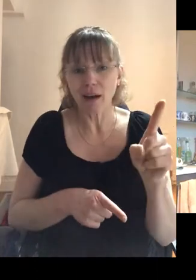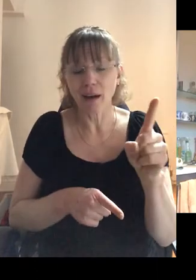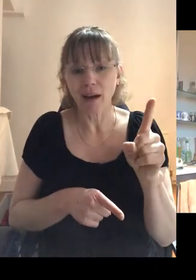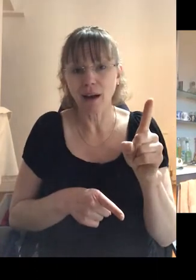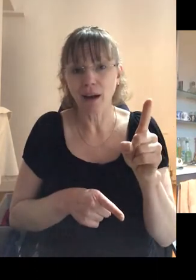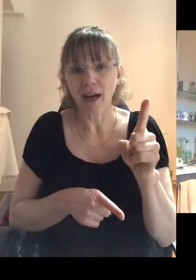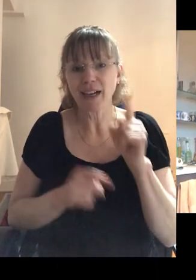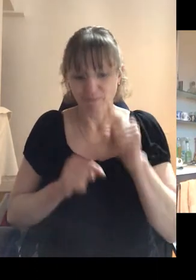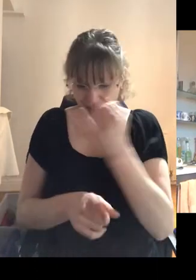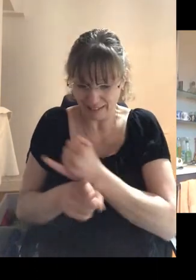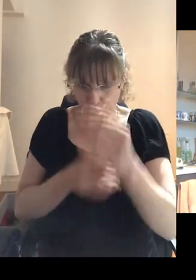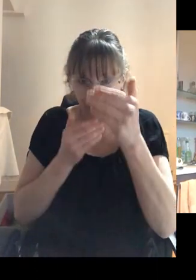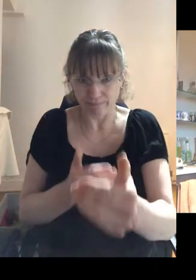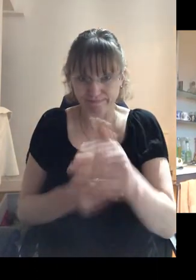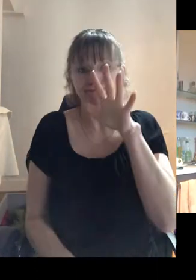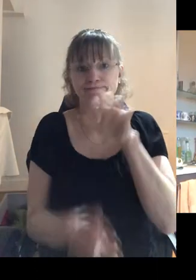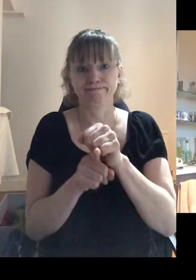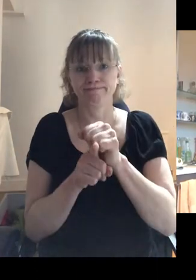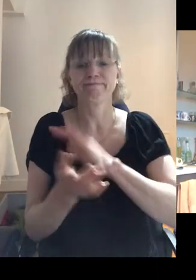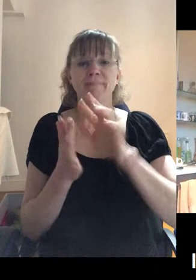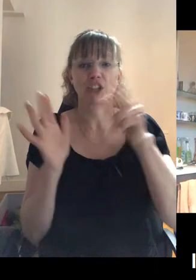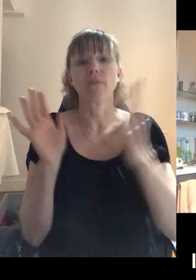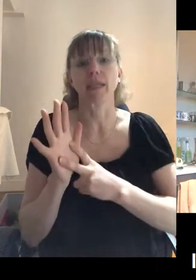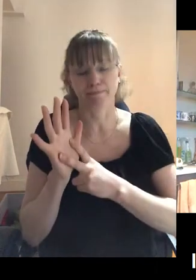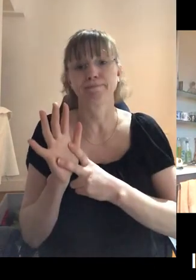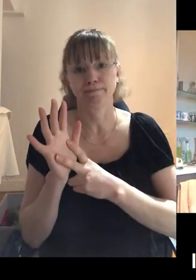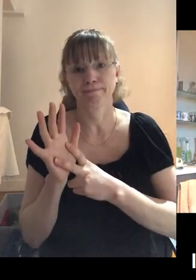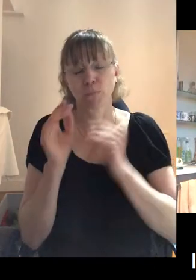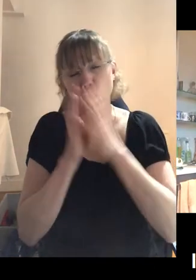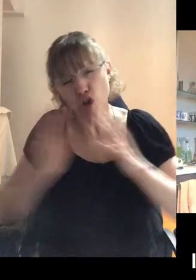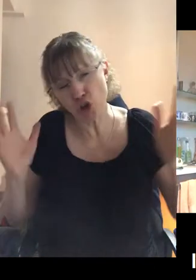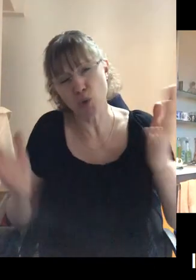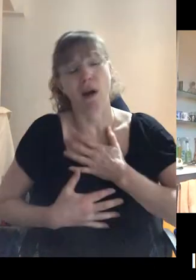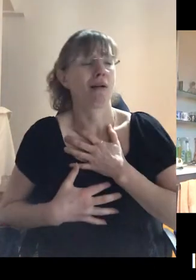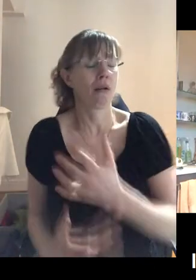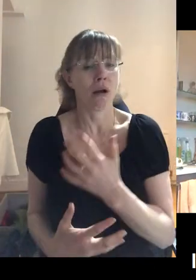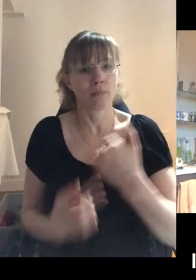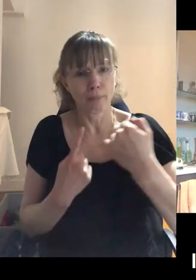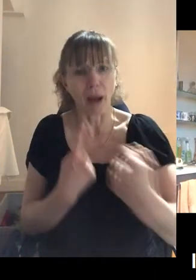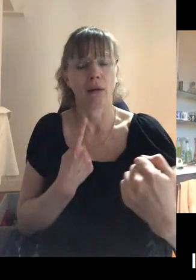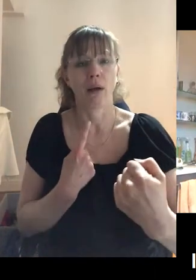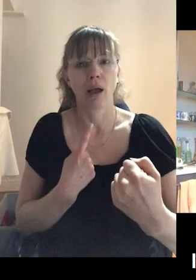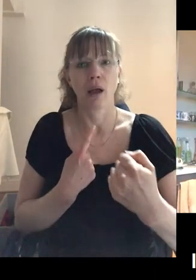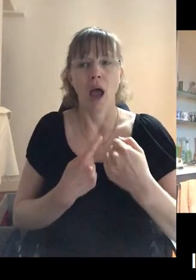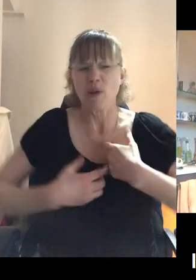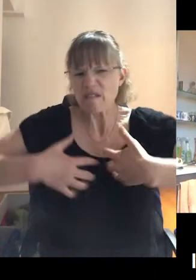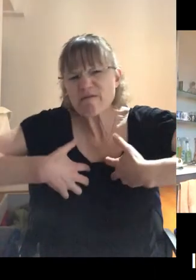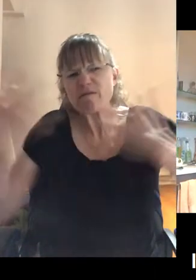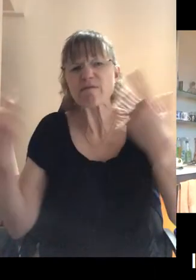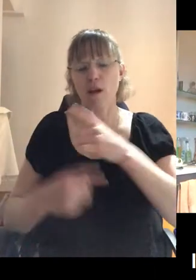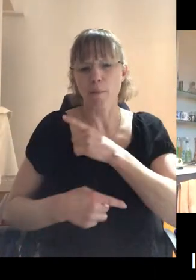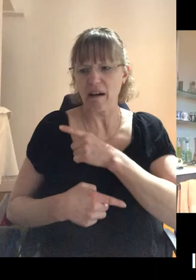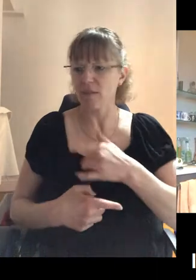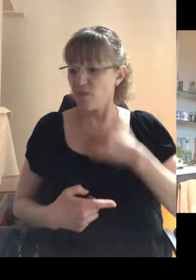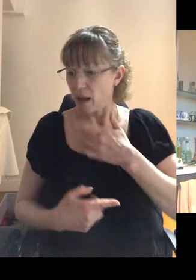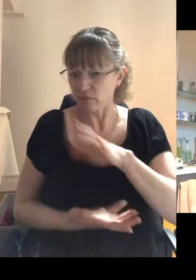um, in that six week period, I contracted HIV. So it was a huge shock. Um, I was furious because I'd felt that